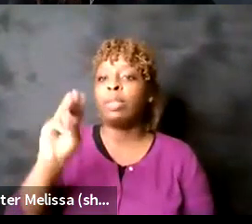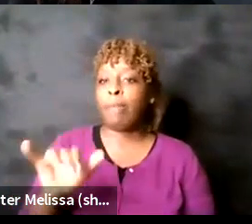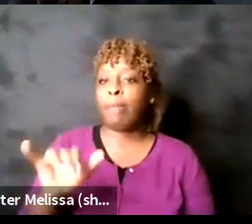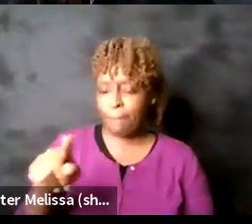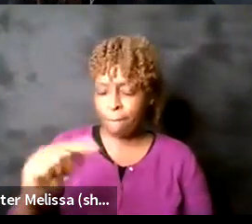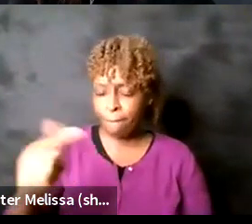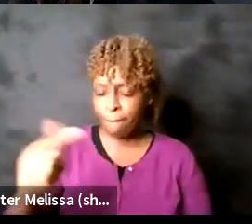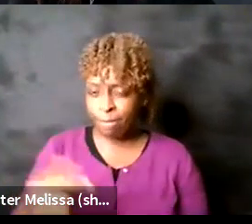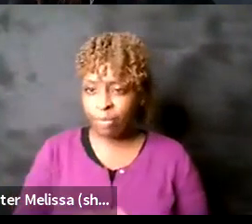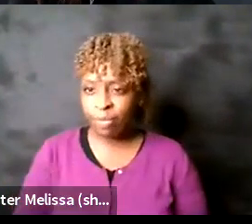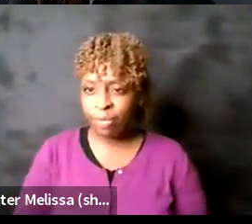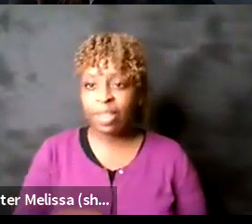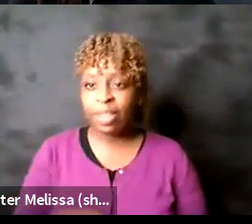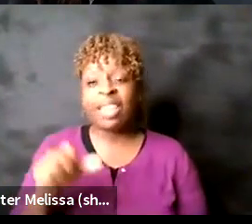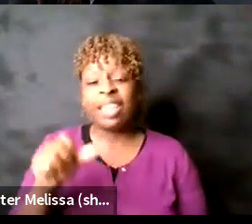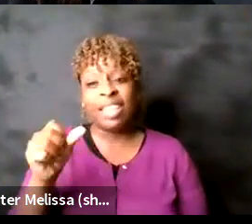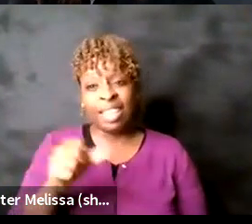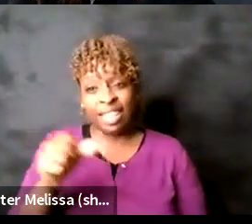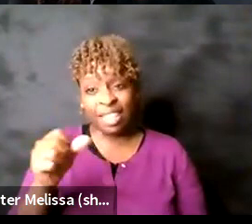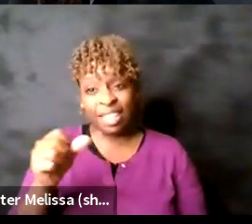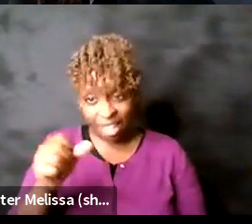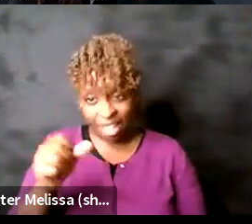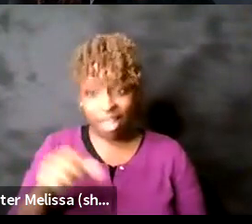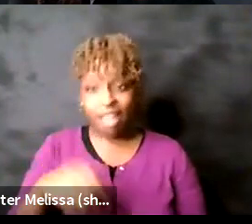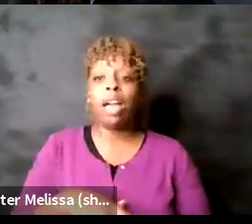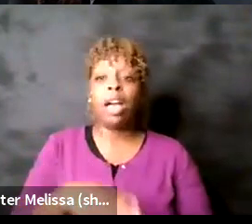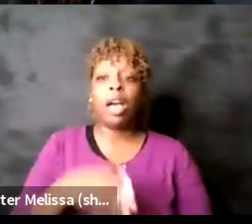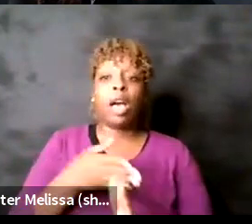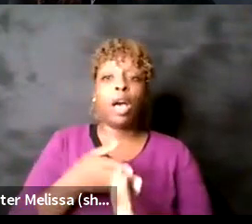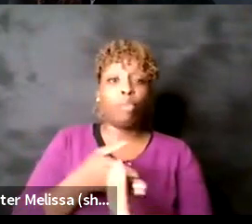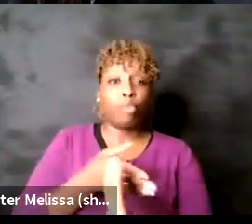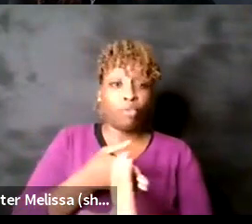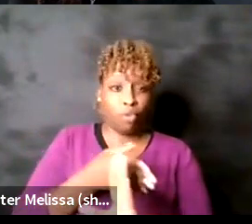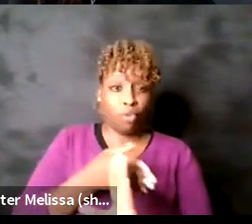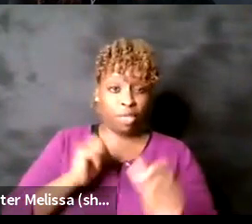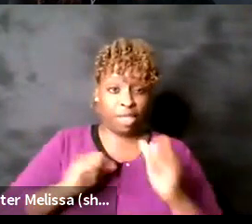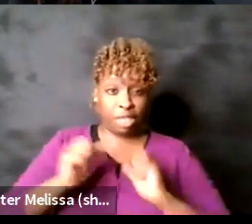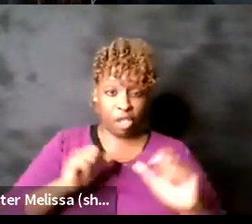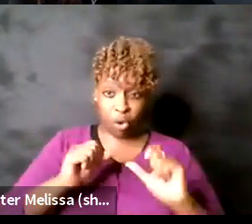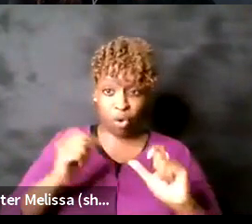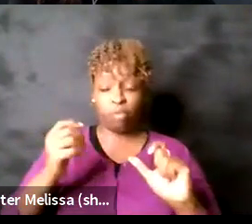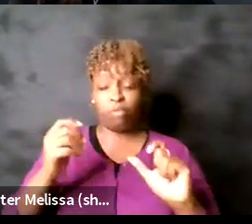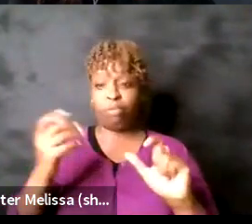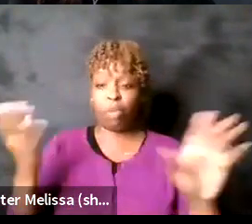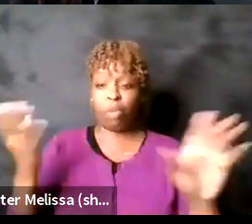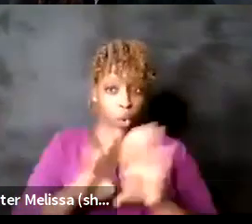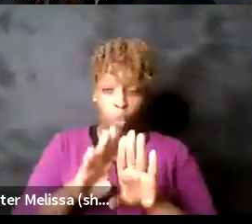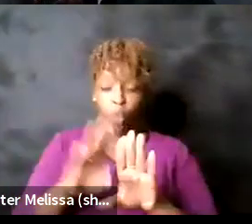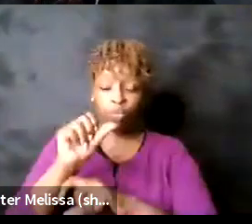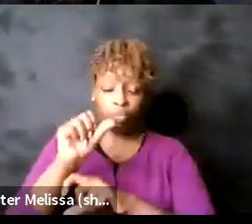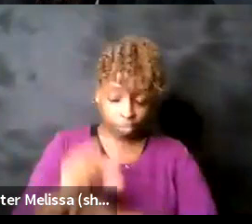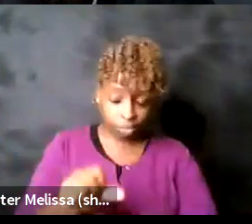uh advantageous position prior to closure we were as i think i may have mentioned before undergoing a a small theatrical renovation